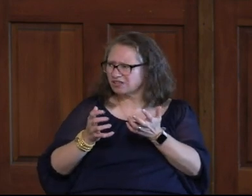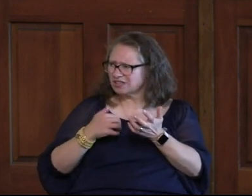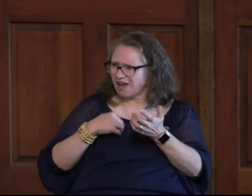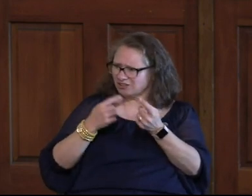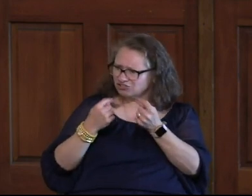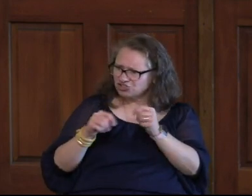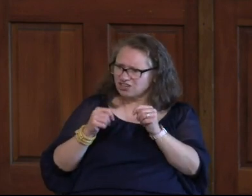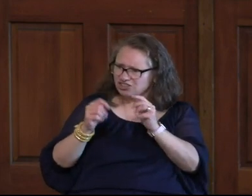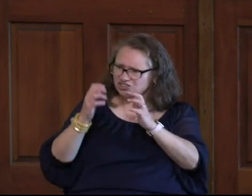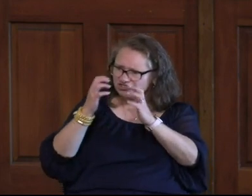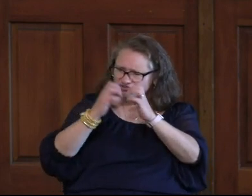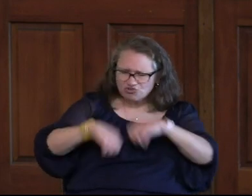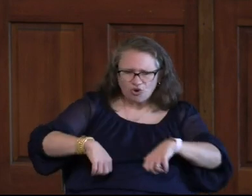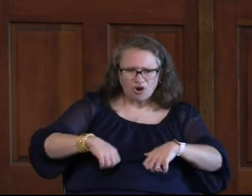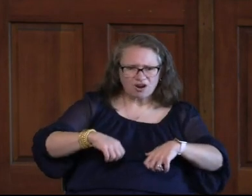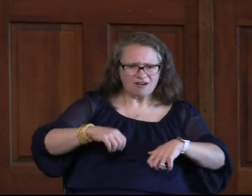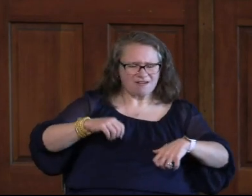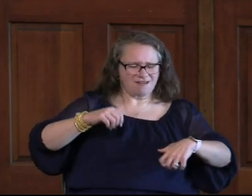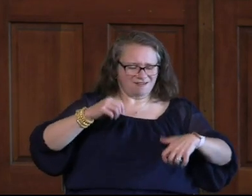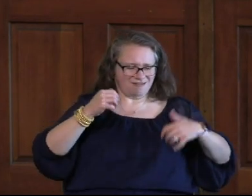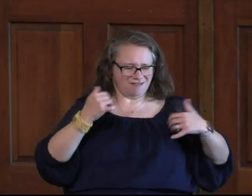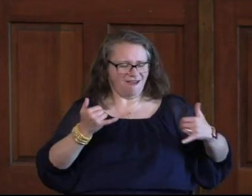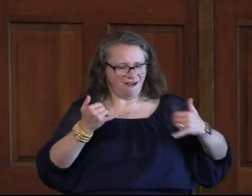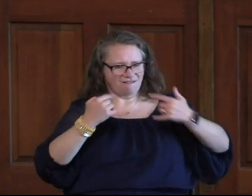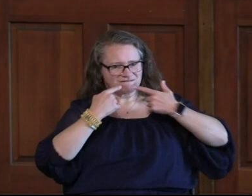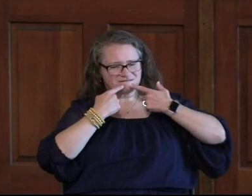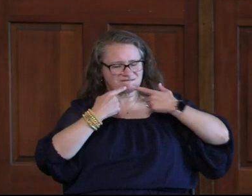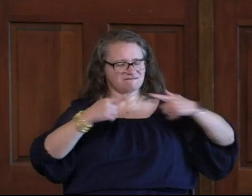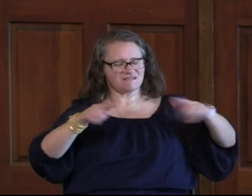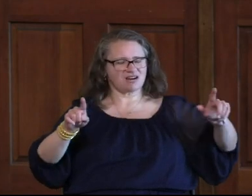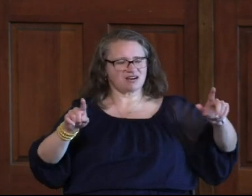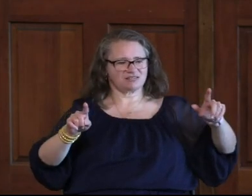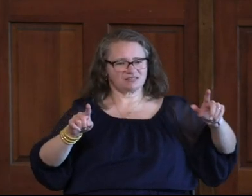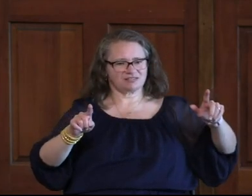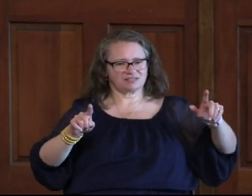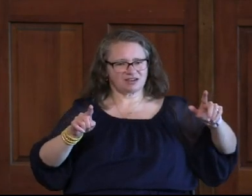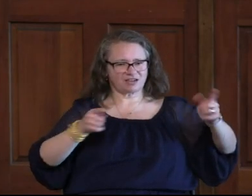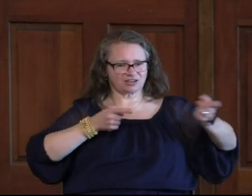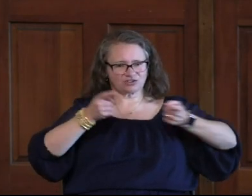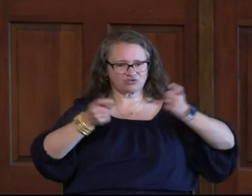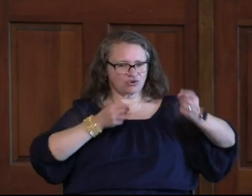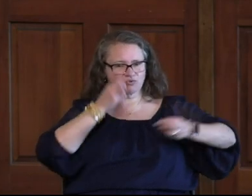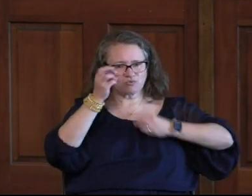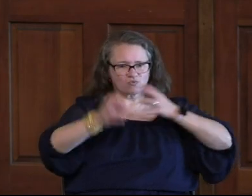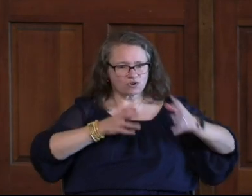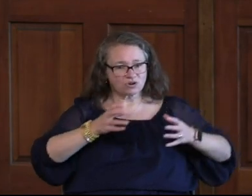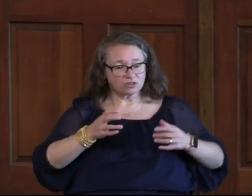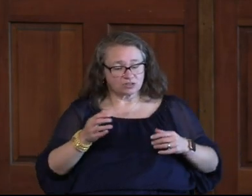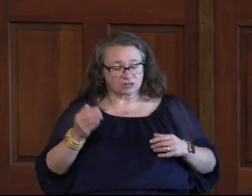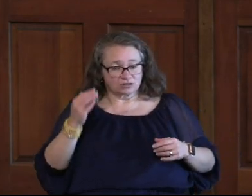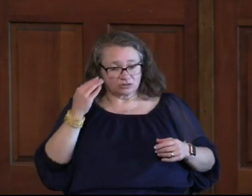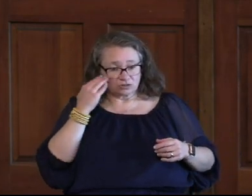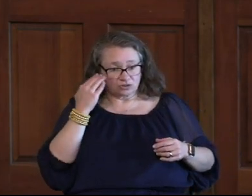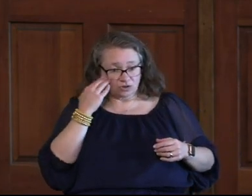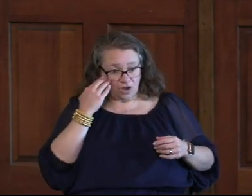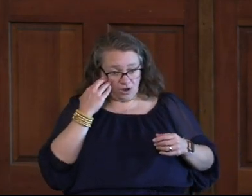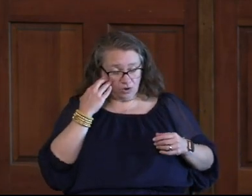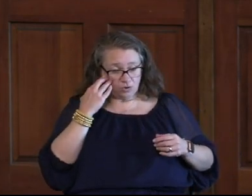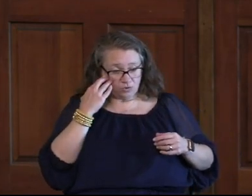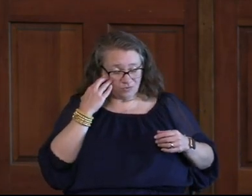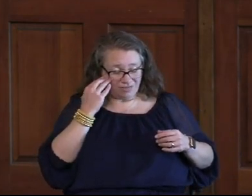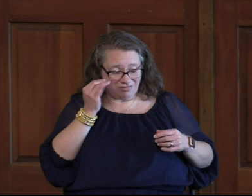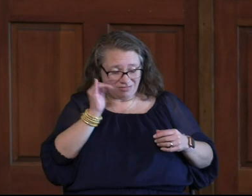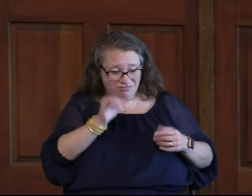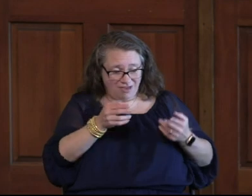I've Been Trying To Destroy Him And This Is My Chance And I Will Take It But Do You Know That In The Very